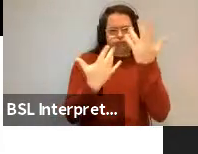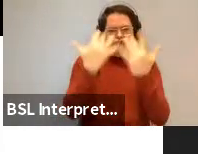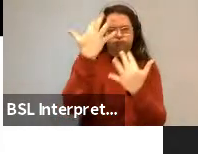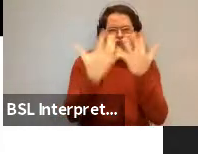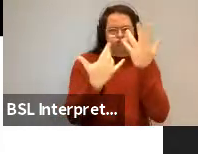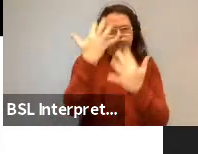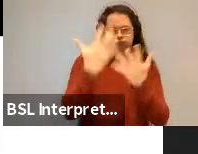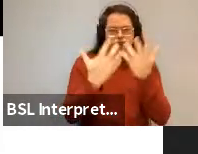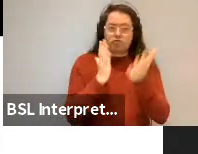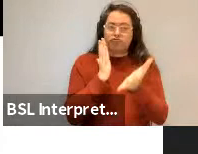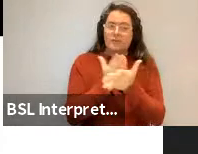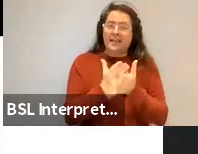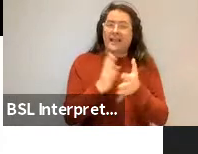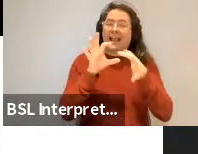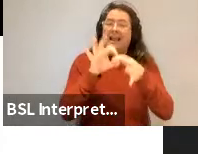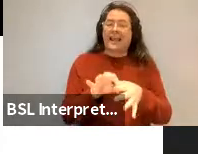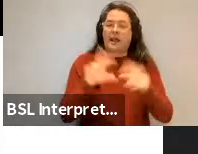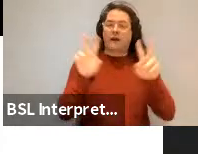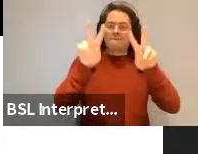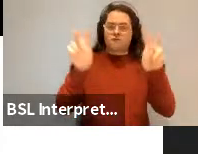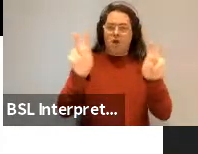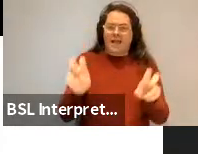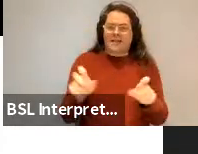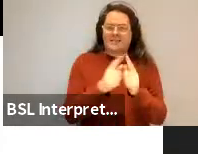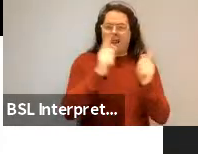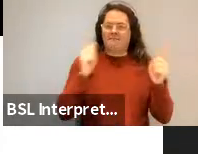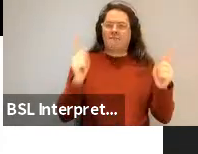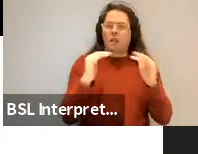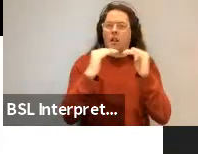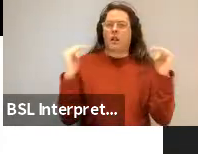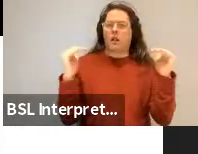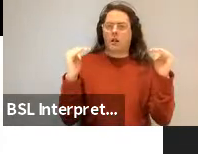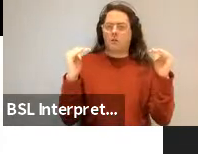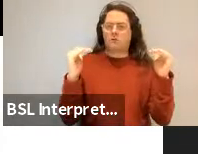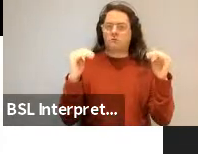to phrasal aspects of grammar as well.